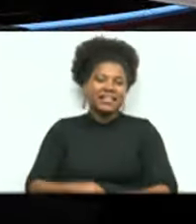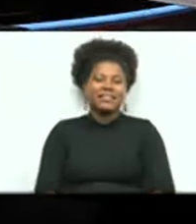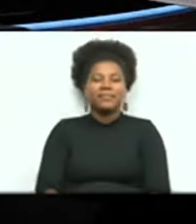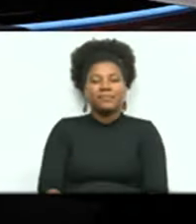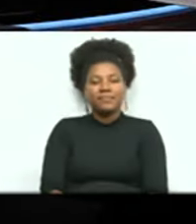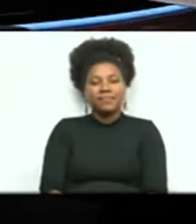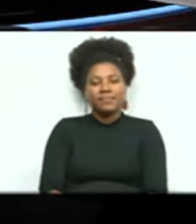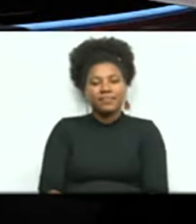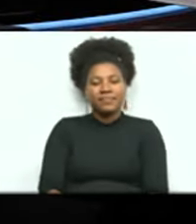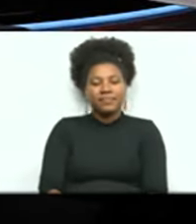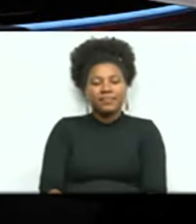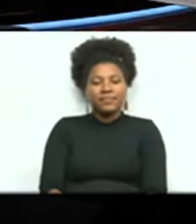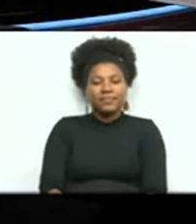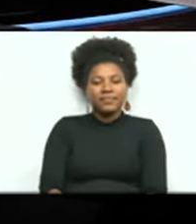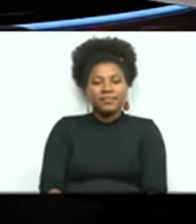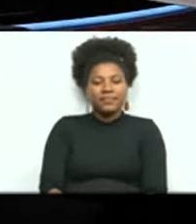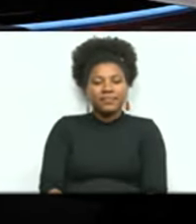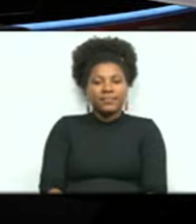We'll be right back.